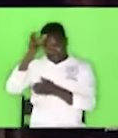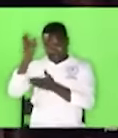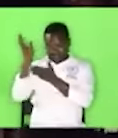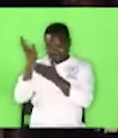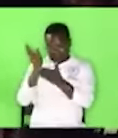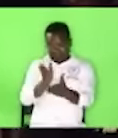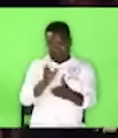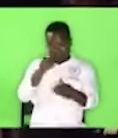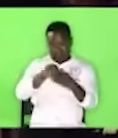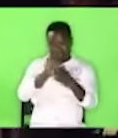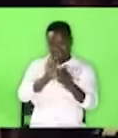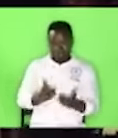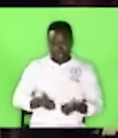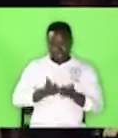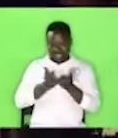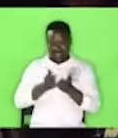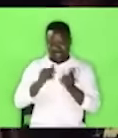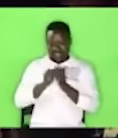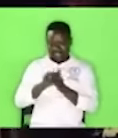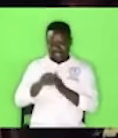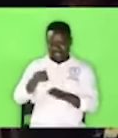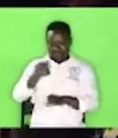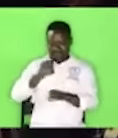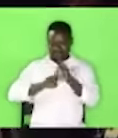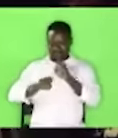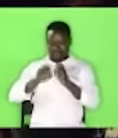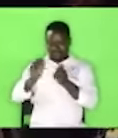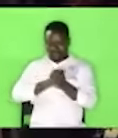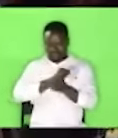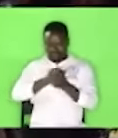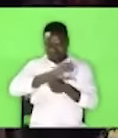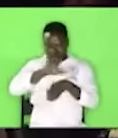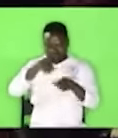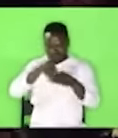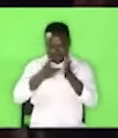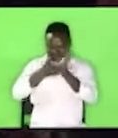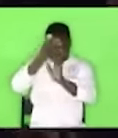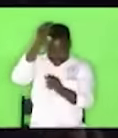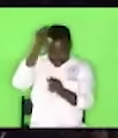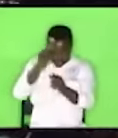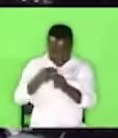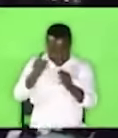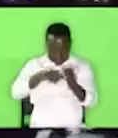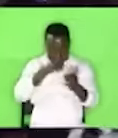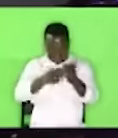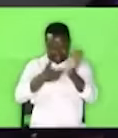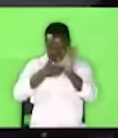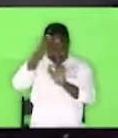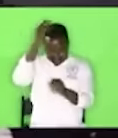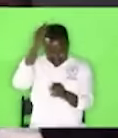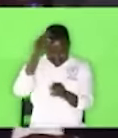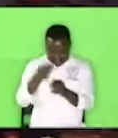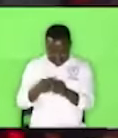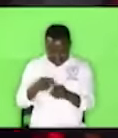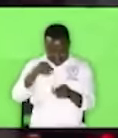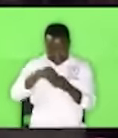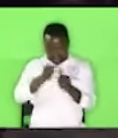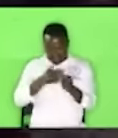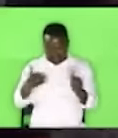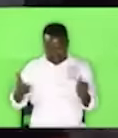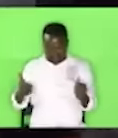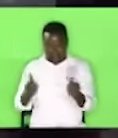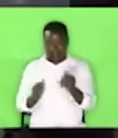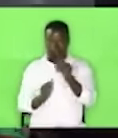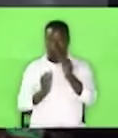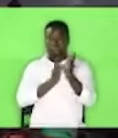into your life I deprogram that in Jesus name now in everything he must have the